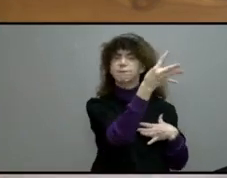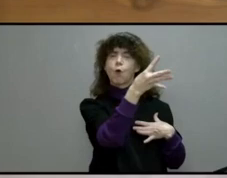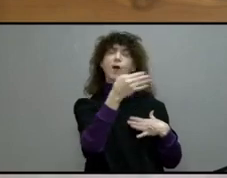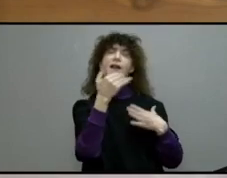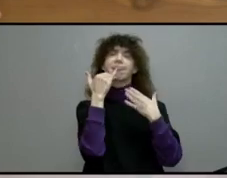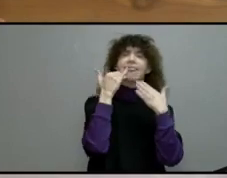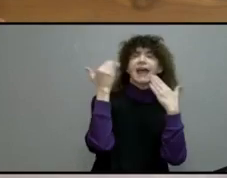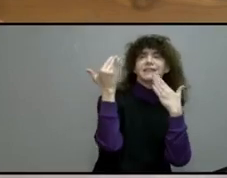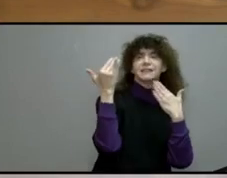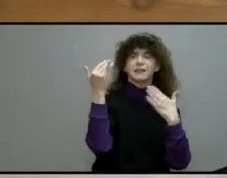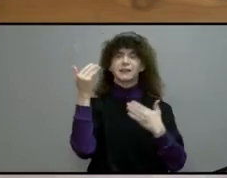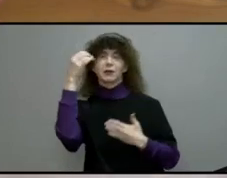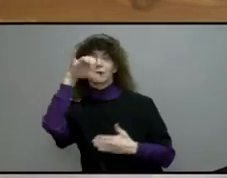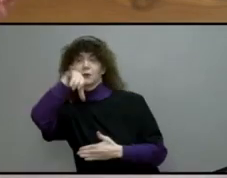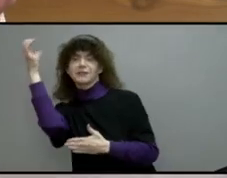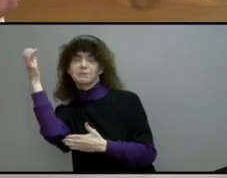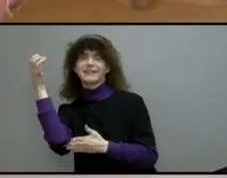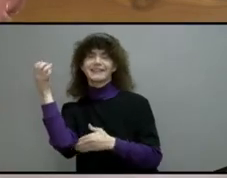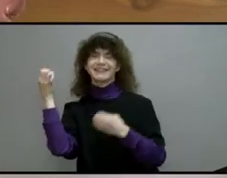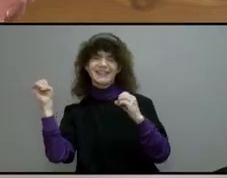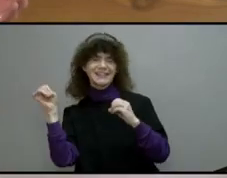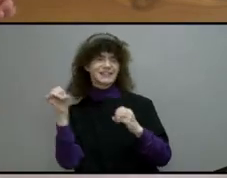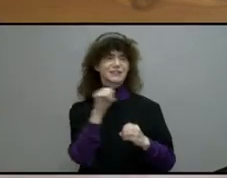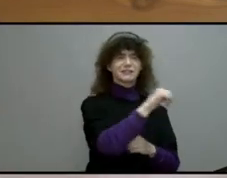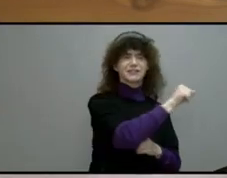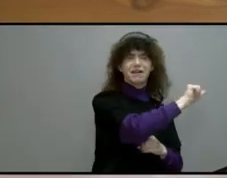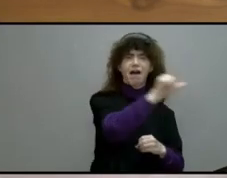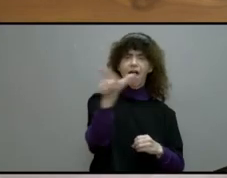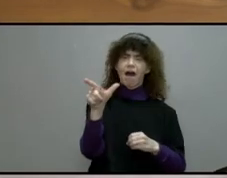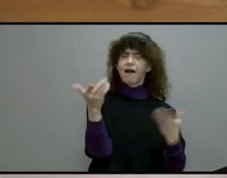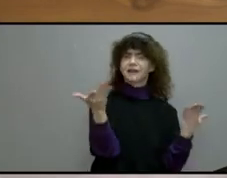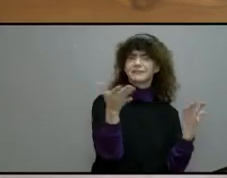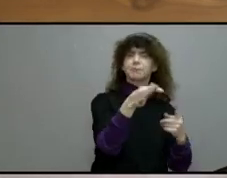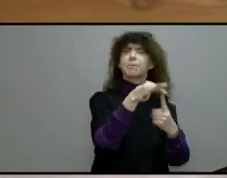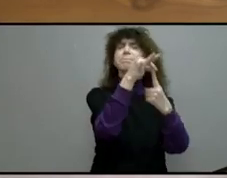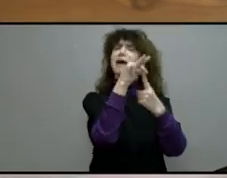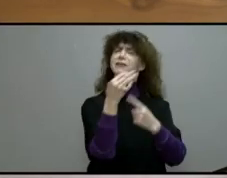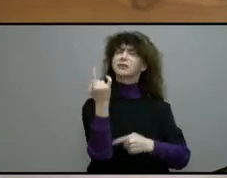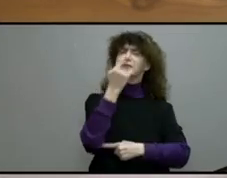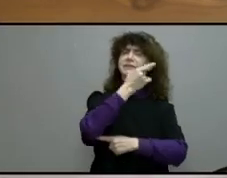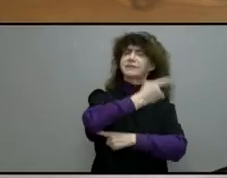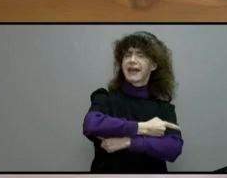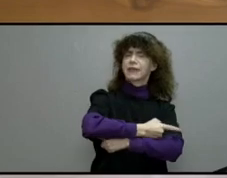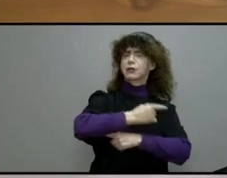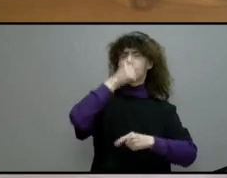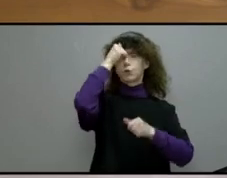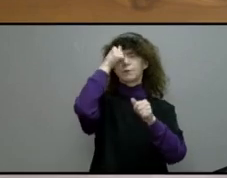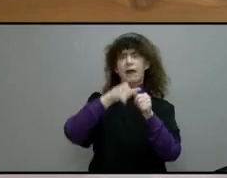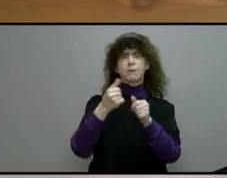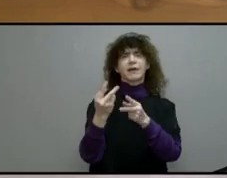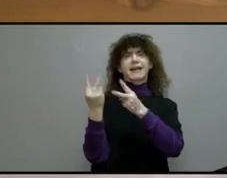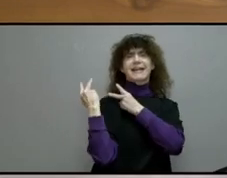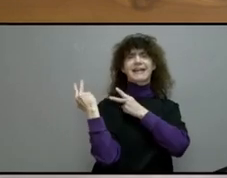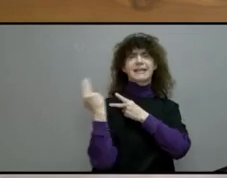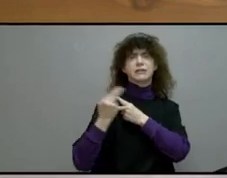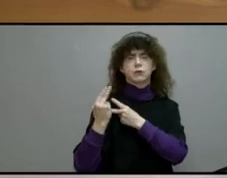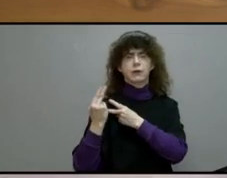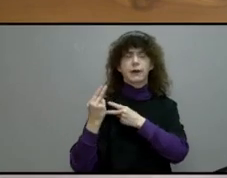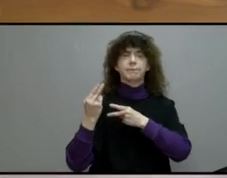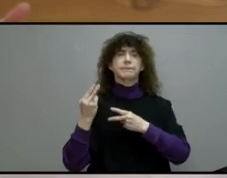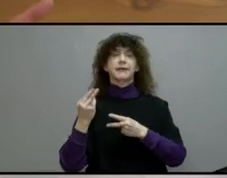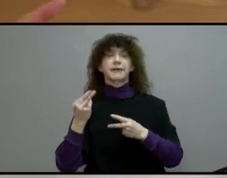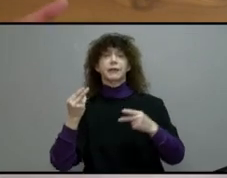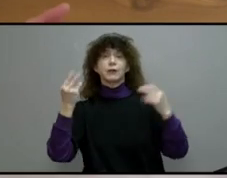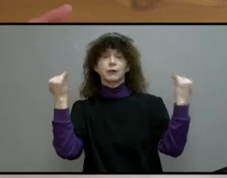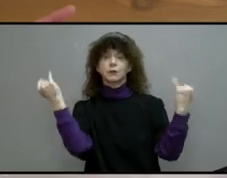Christmas, and Easter, each commemorating an event of significance from the past. Today we celebrate